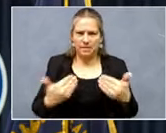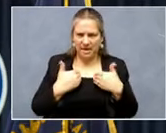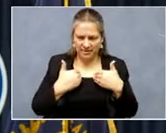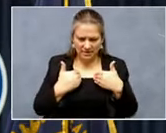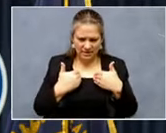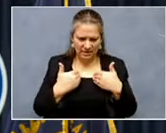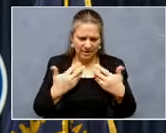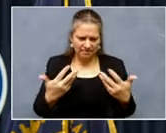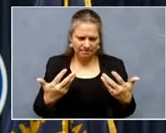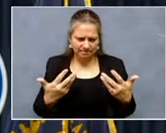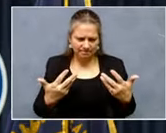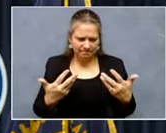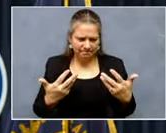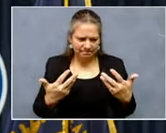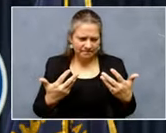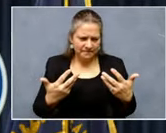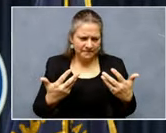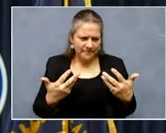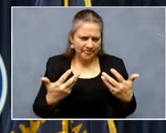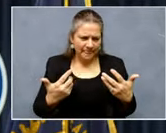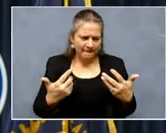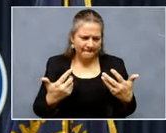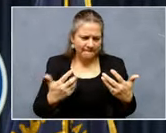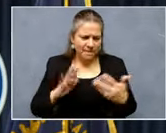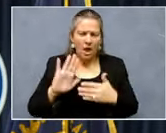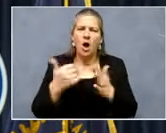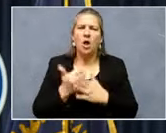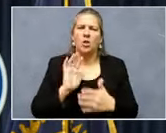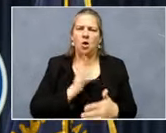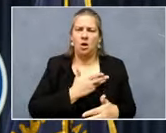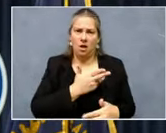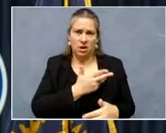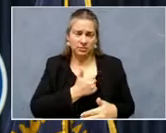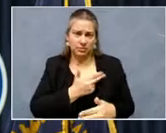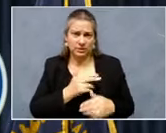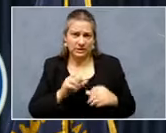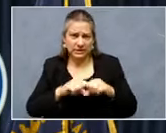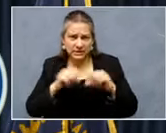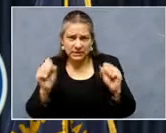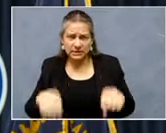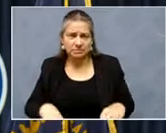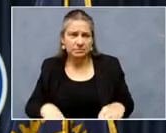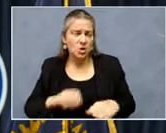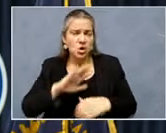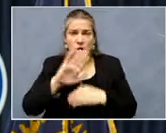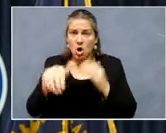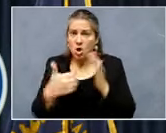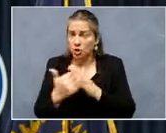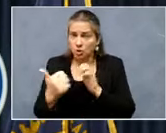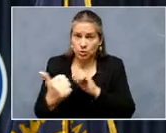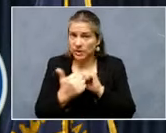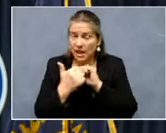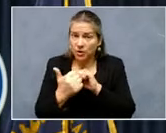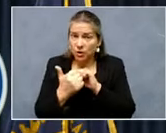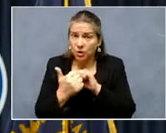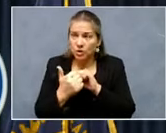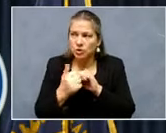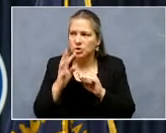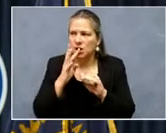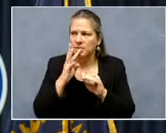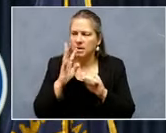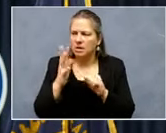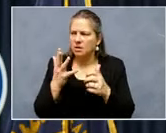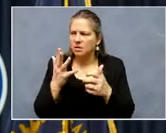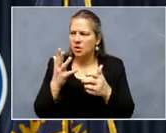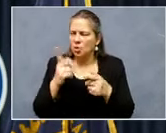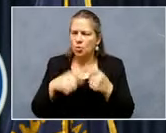this regularly at the calls, all of our hospital systems and others together, um, to talk about lessons learned and, and to